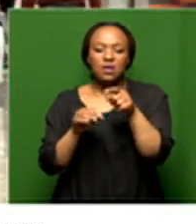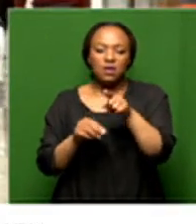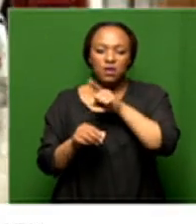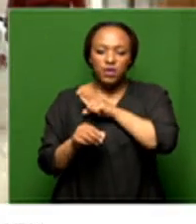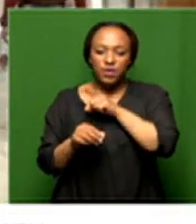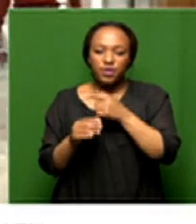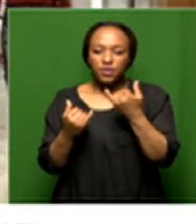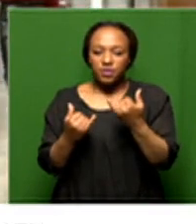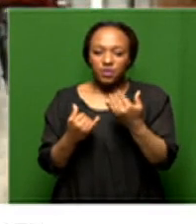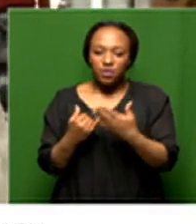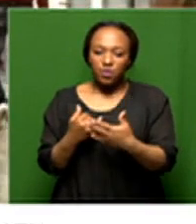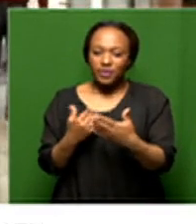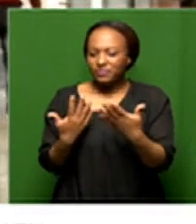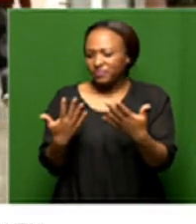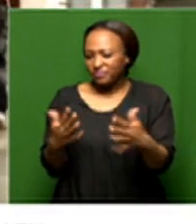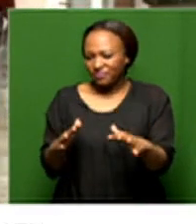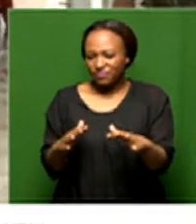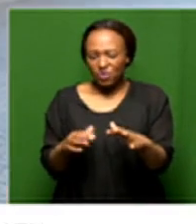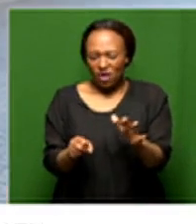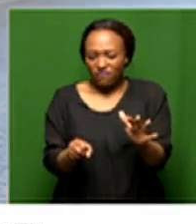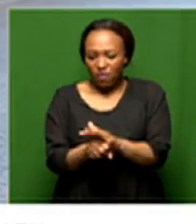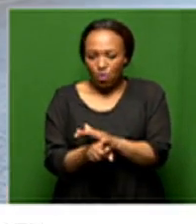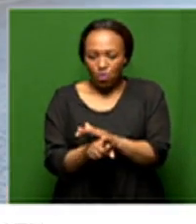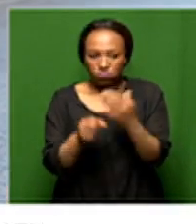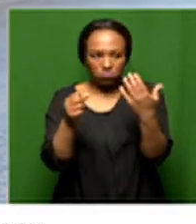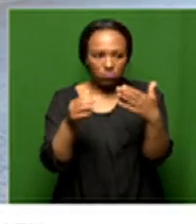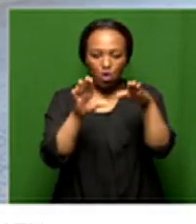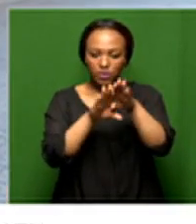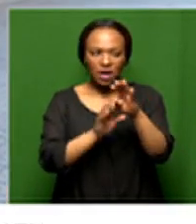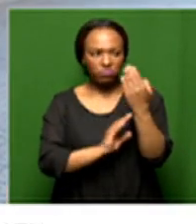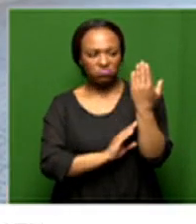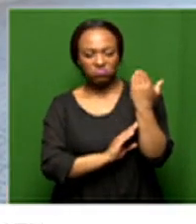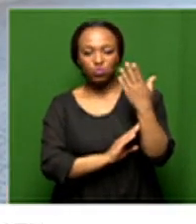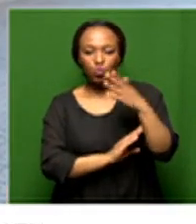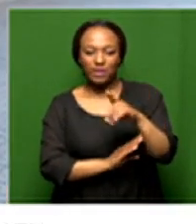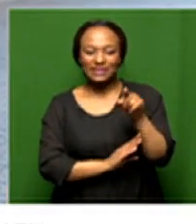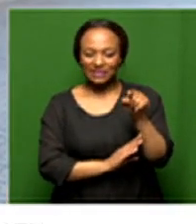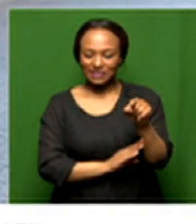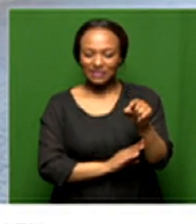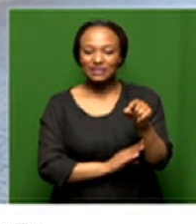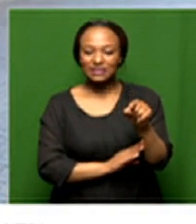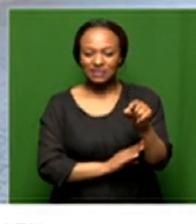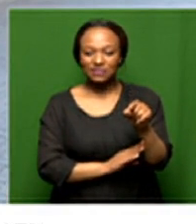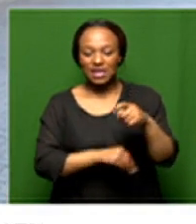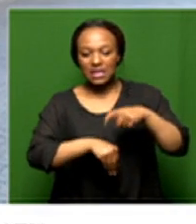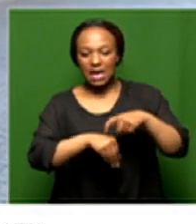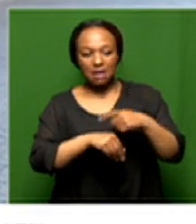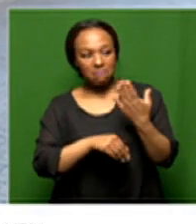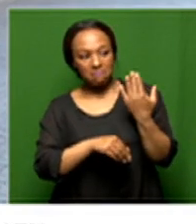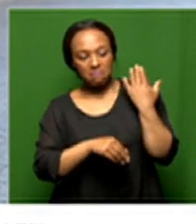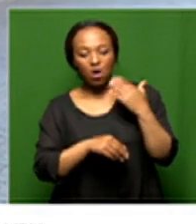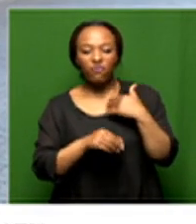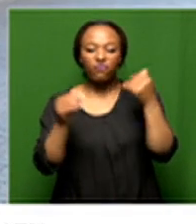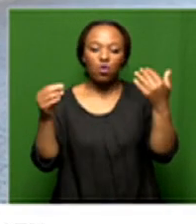that we we have had a hard lockdown obviously this accounts primary for that primarily for that period of the like